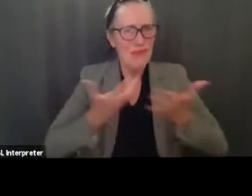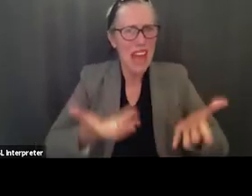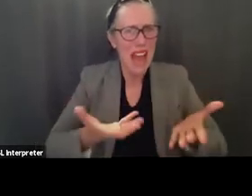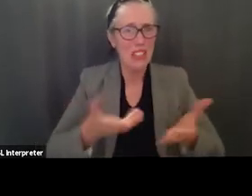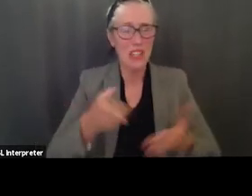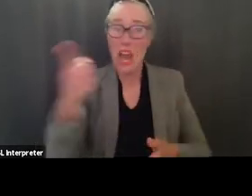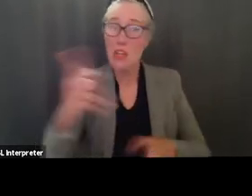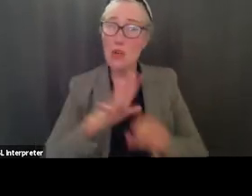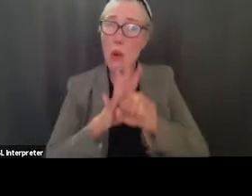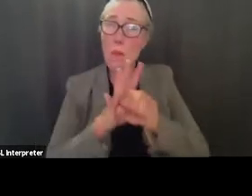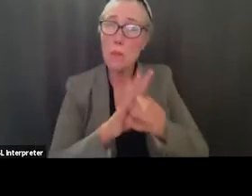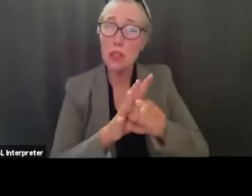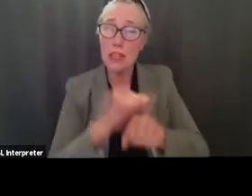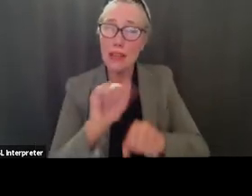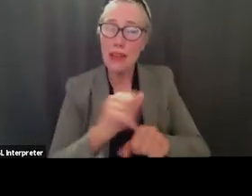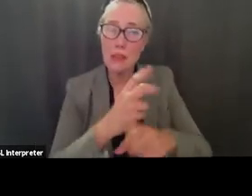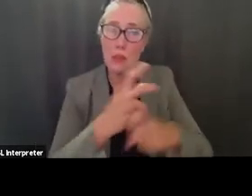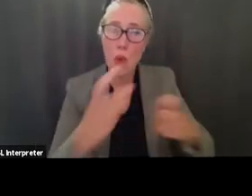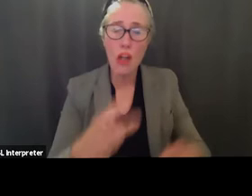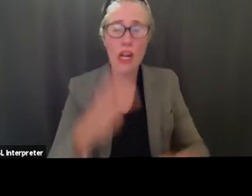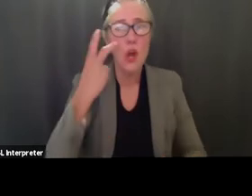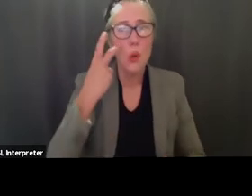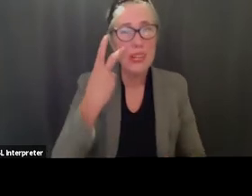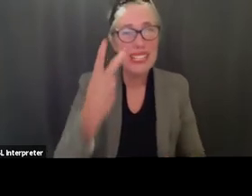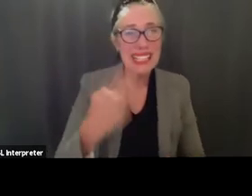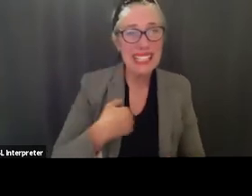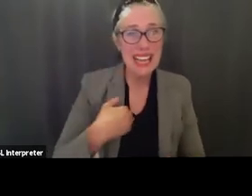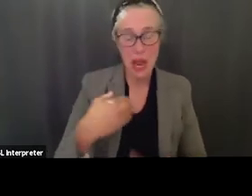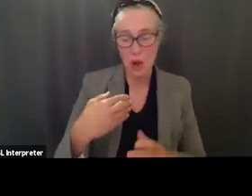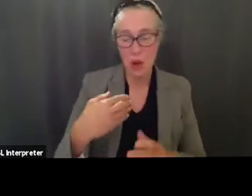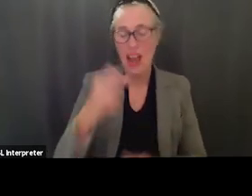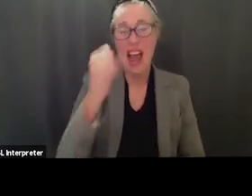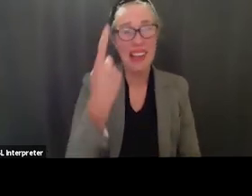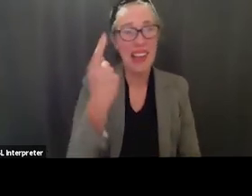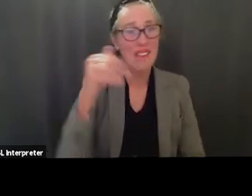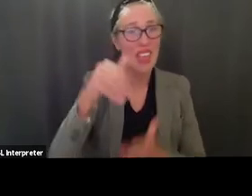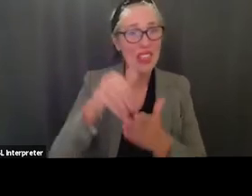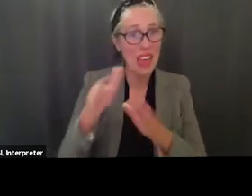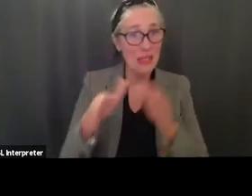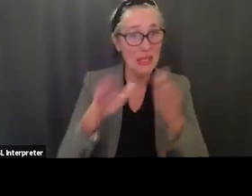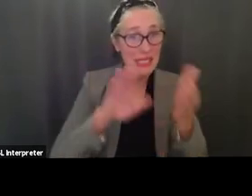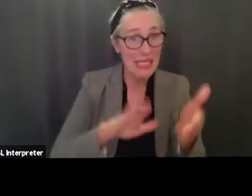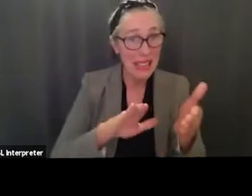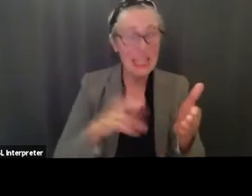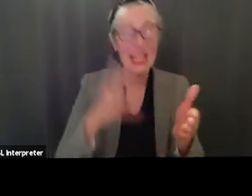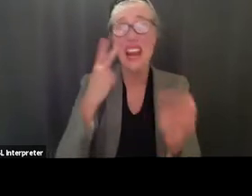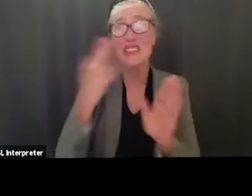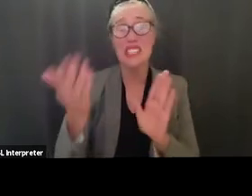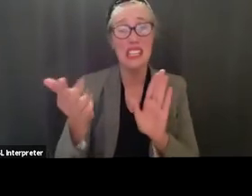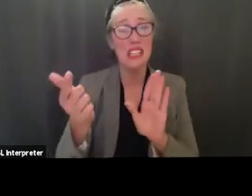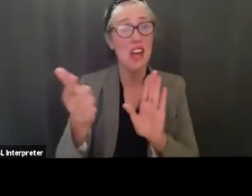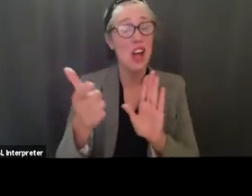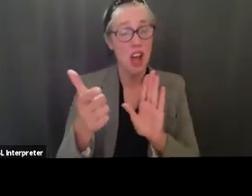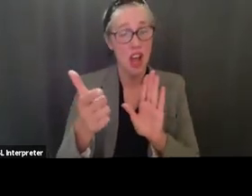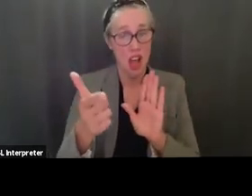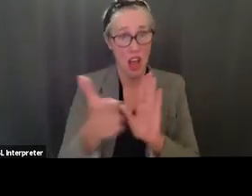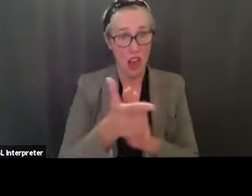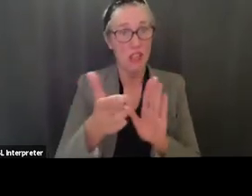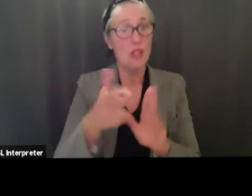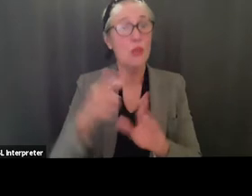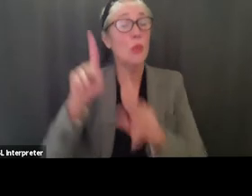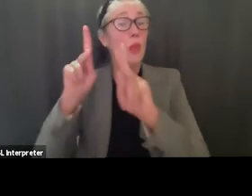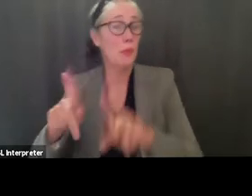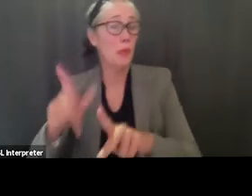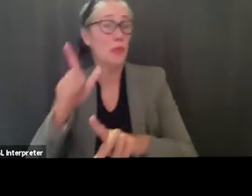out i mean bears itself has 16 or sorry 11 000 deaths but there's a lawsuit with a whistleblower that came out on monday